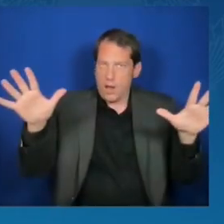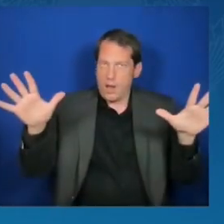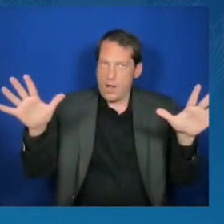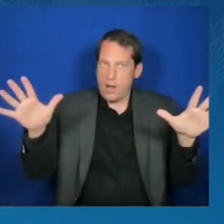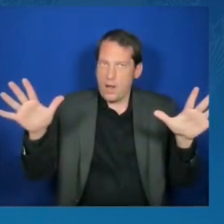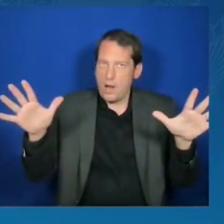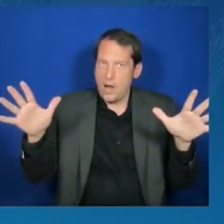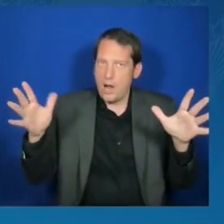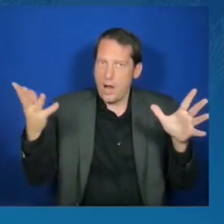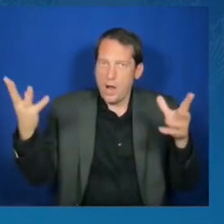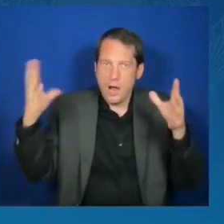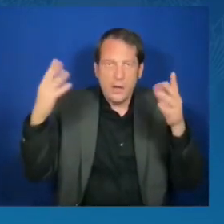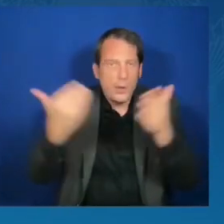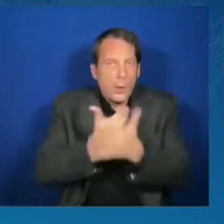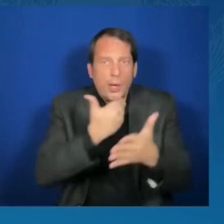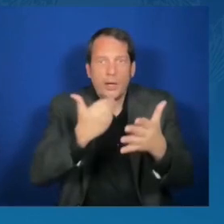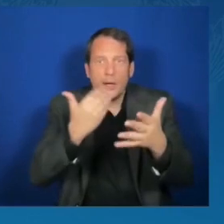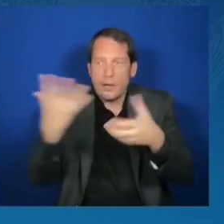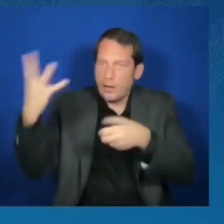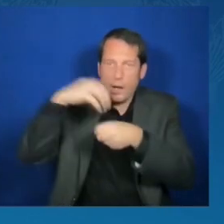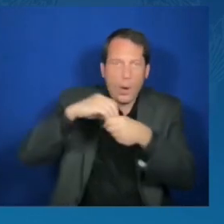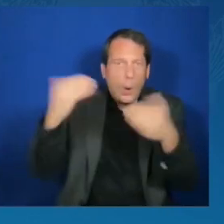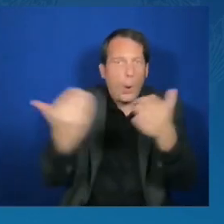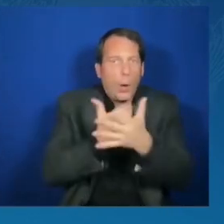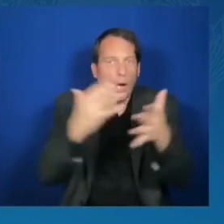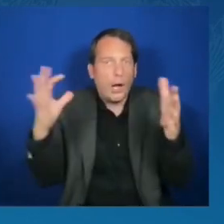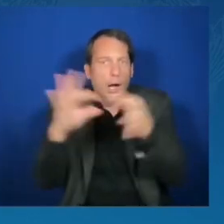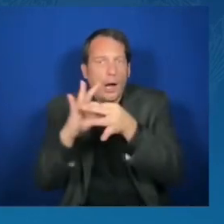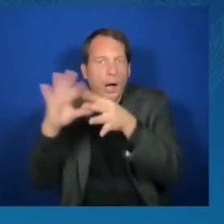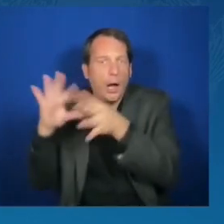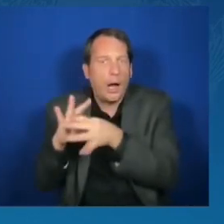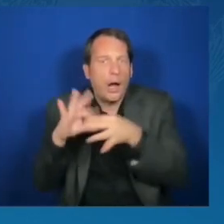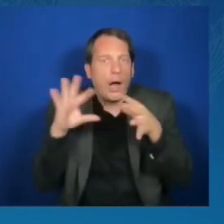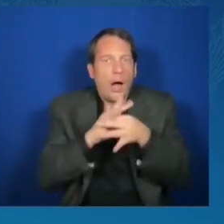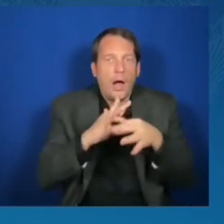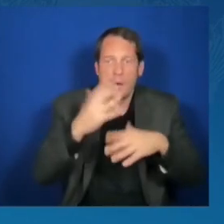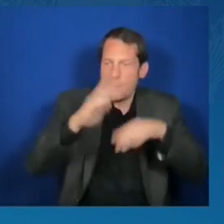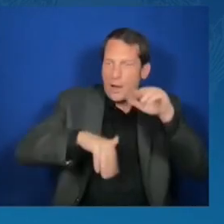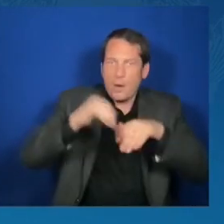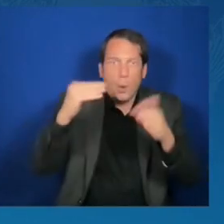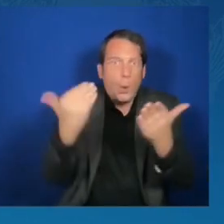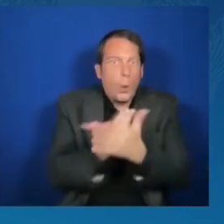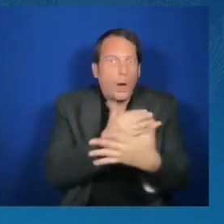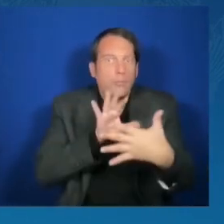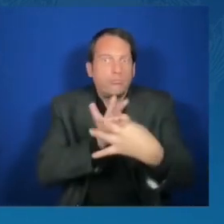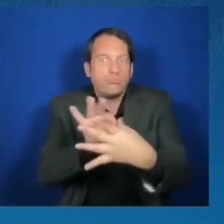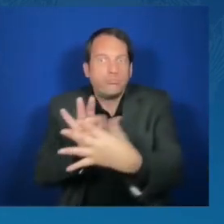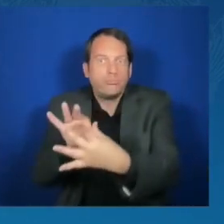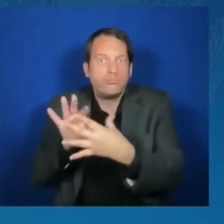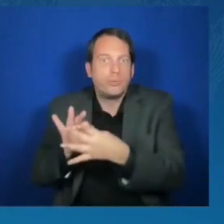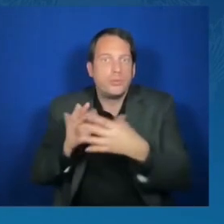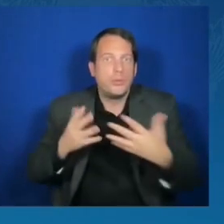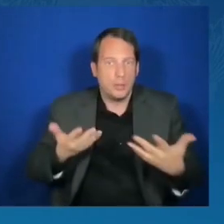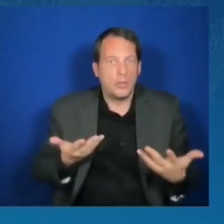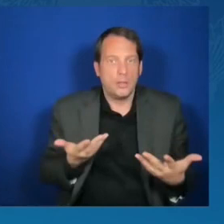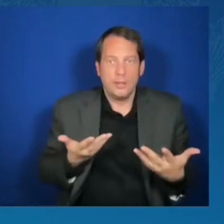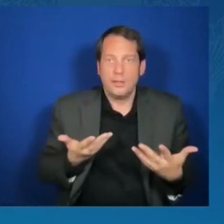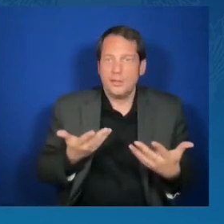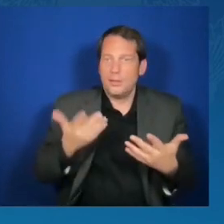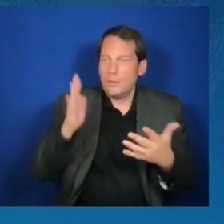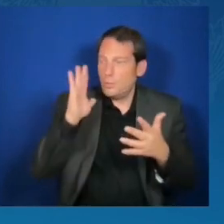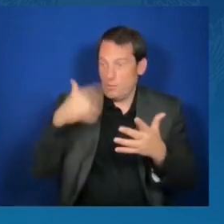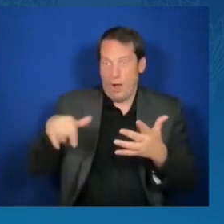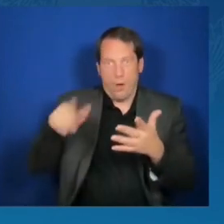our people that will carry us forward for many years to come. And we'll explore ways to further cultural connections across sports, across television, across